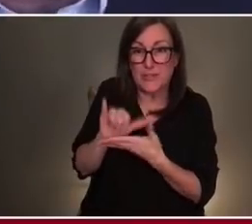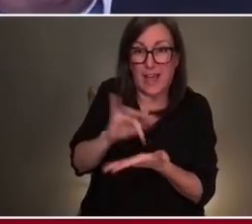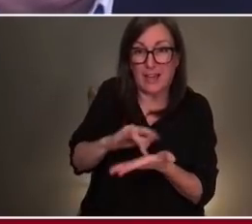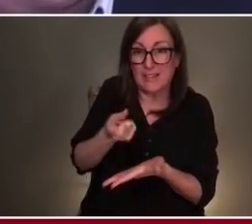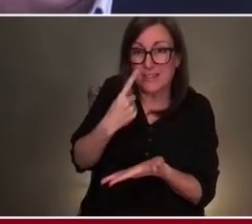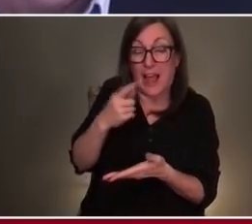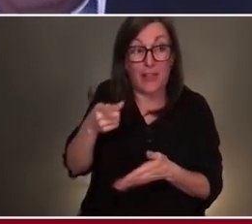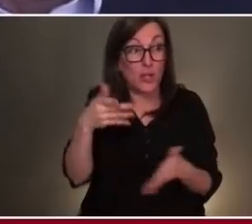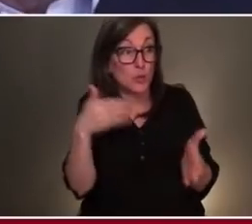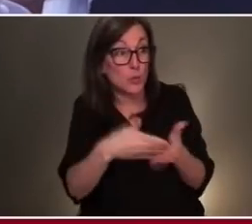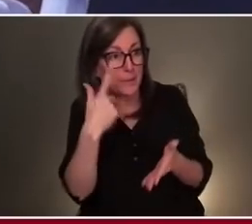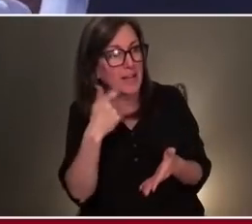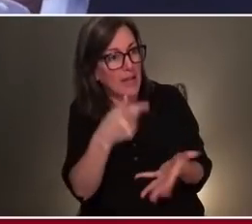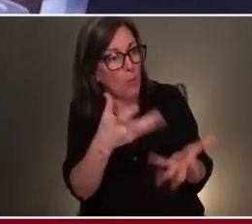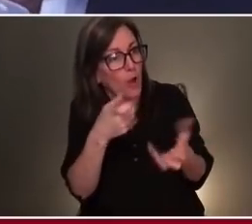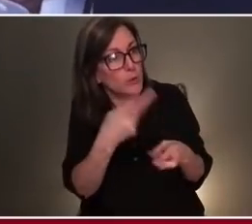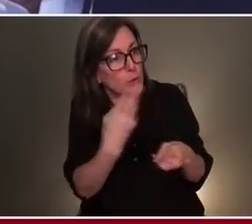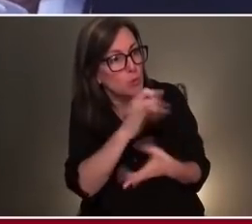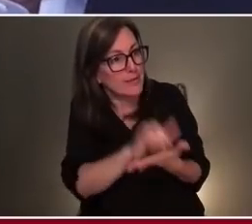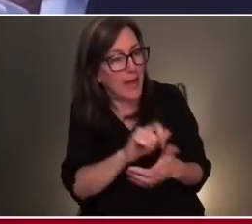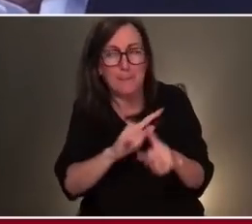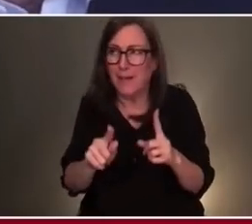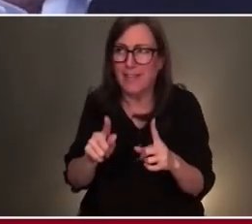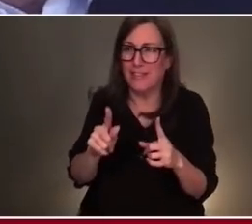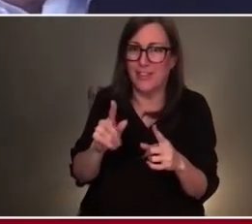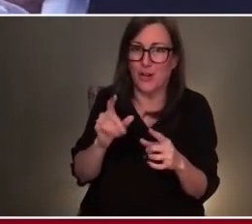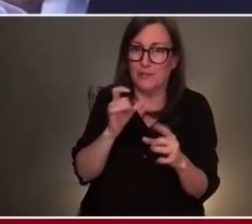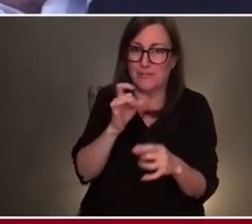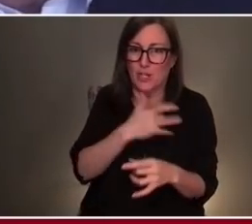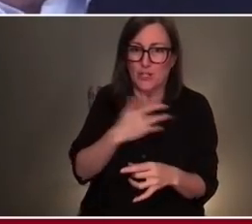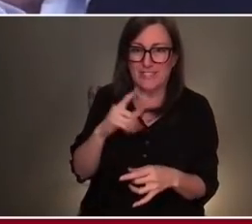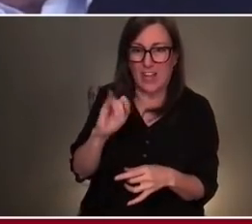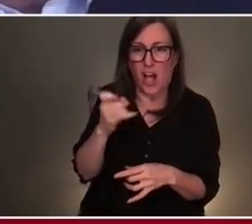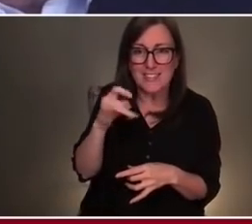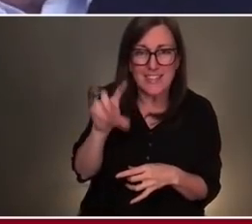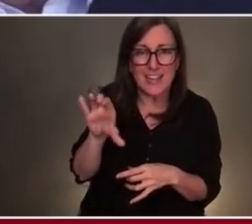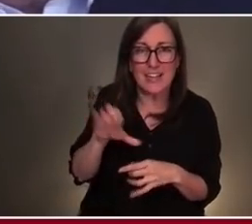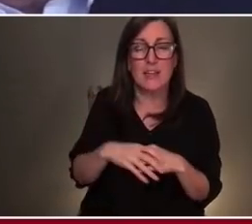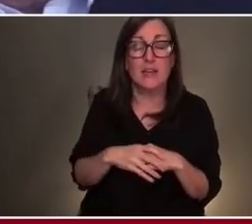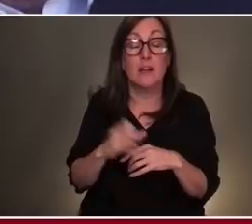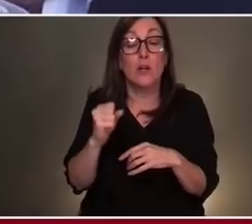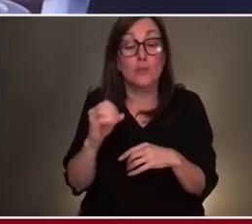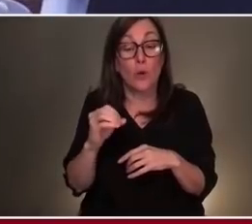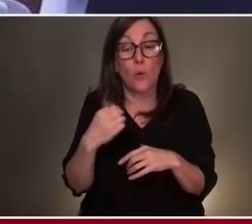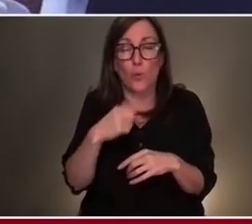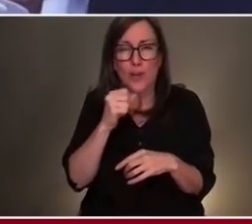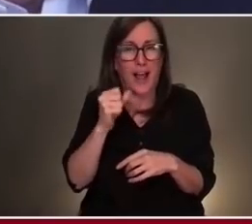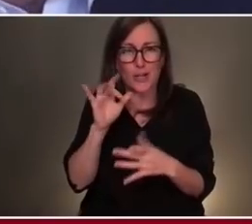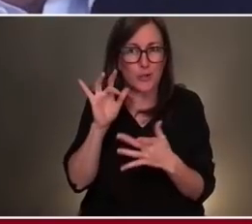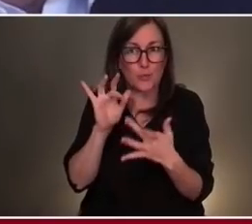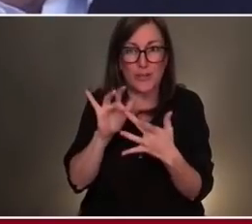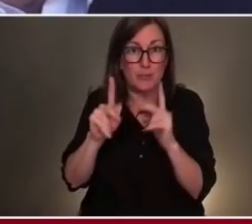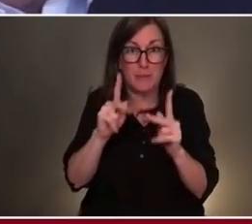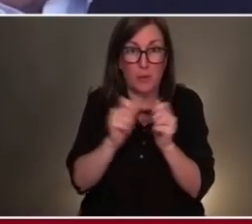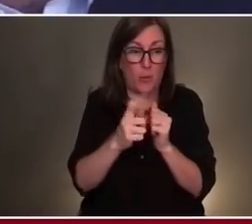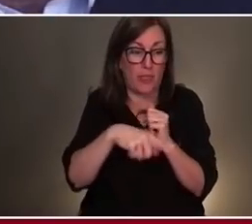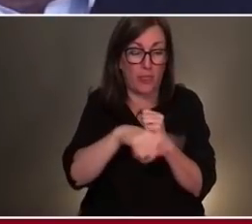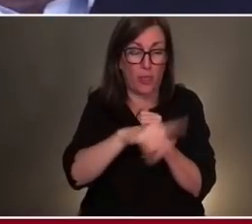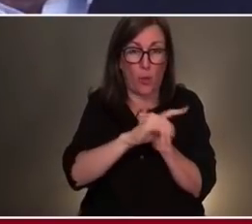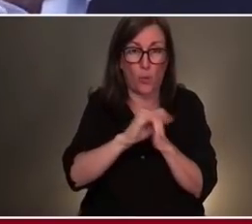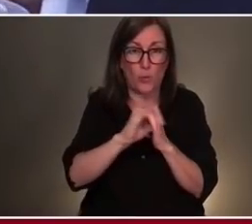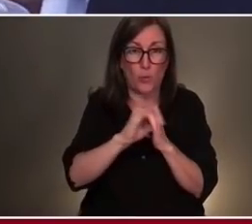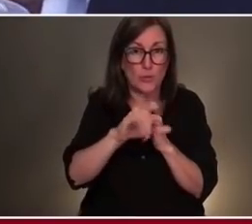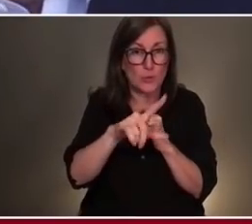to have them treated with it. You know, those, I don't know if we're ever going to reach with the tools that we have. And all we can do is just keep